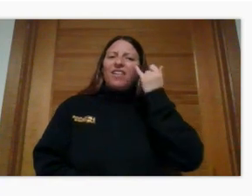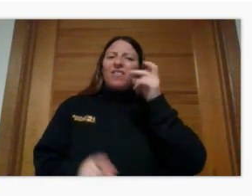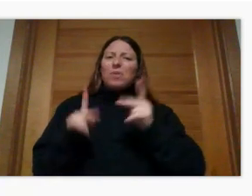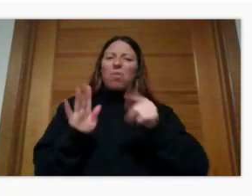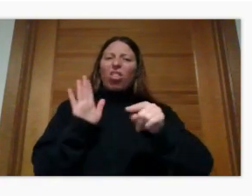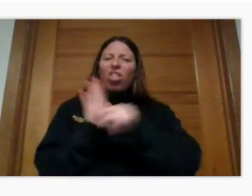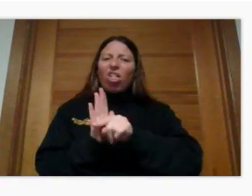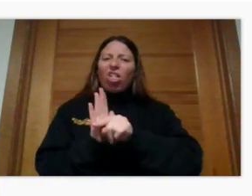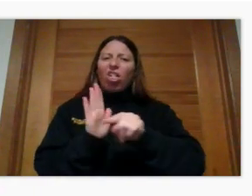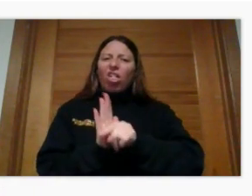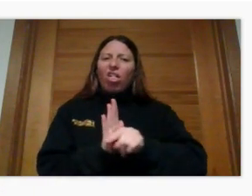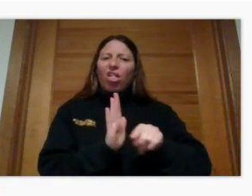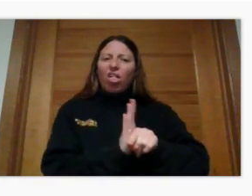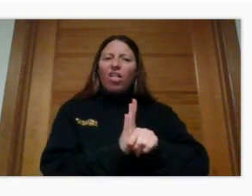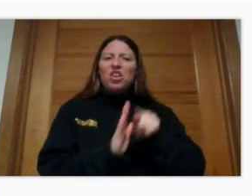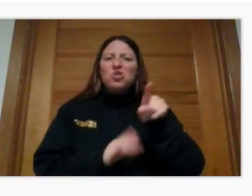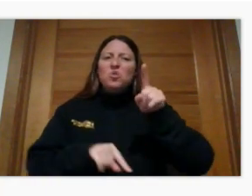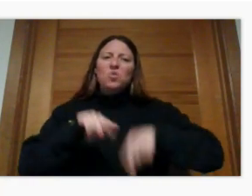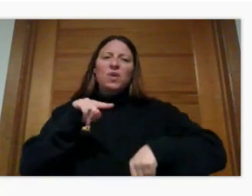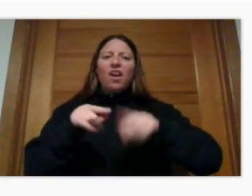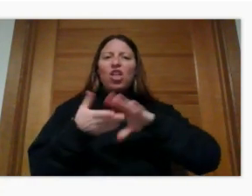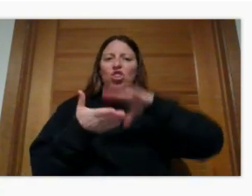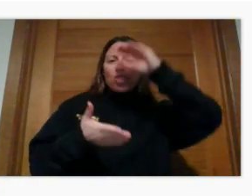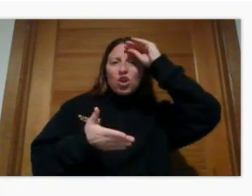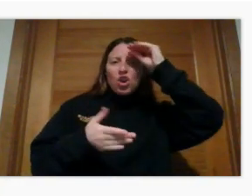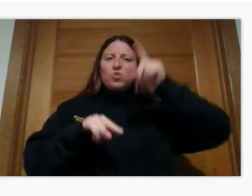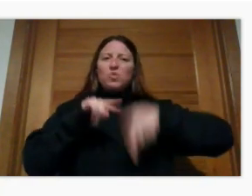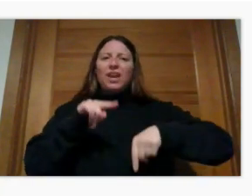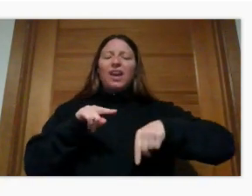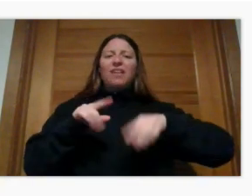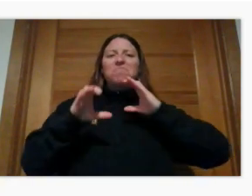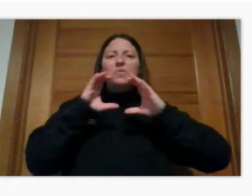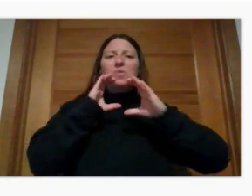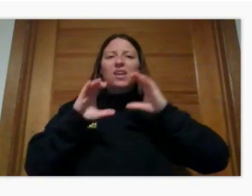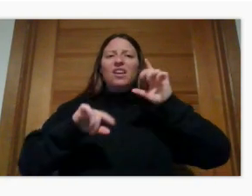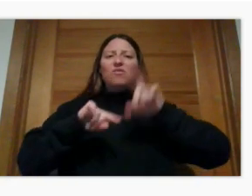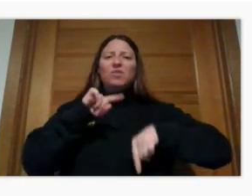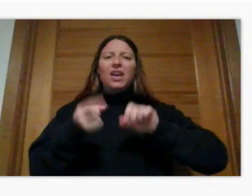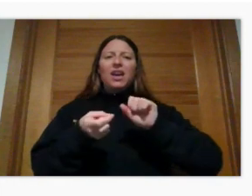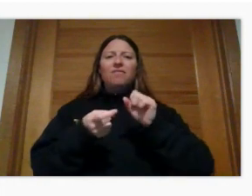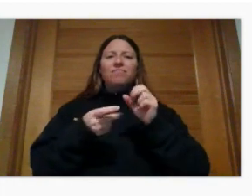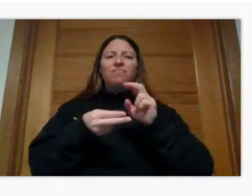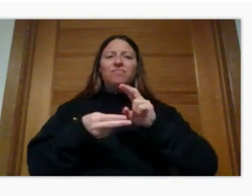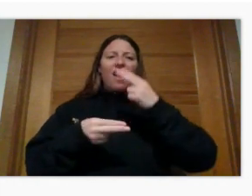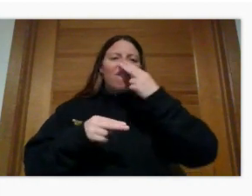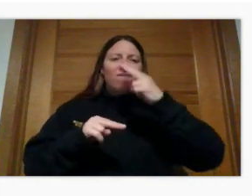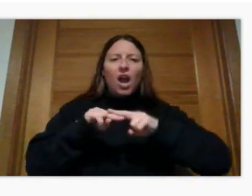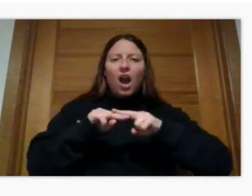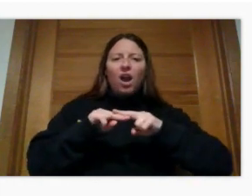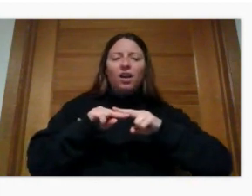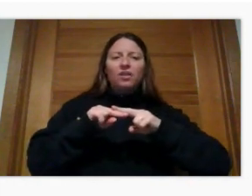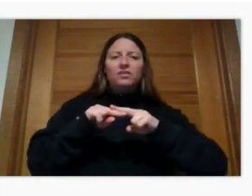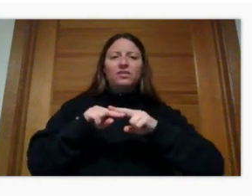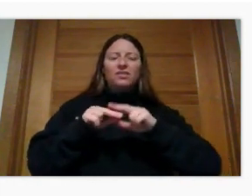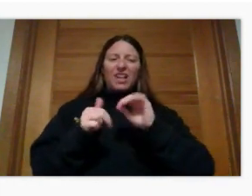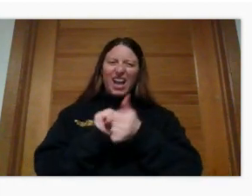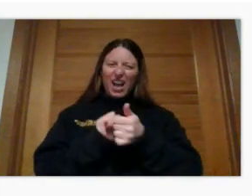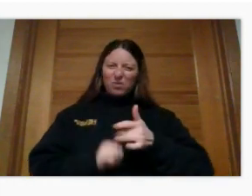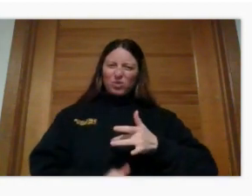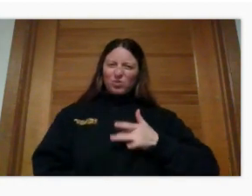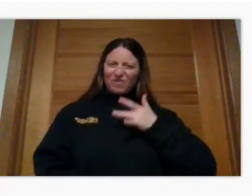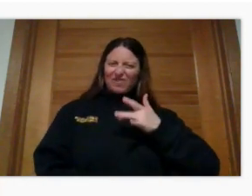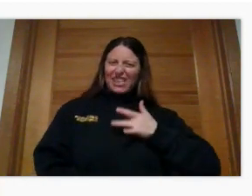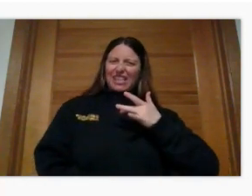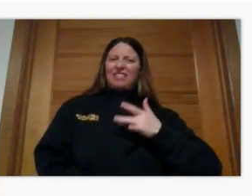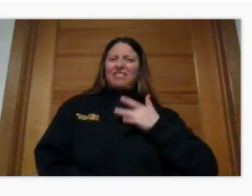Because they think there's something really wrong with you, that you can't do anything,